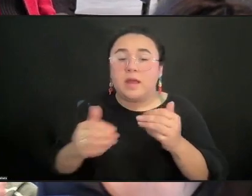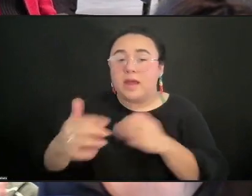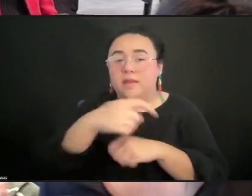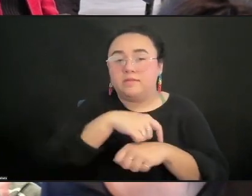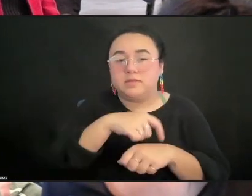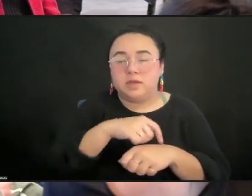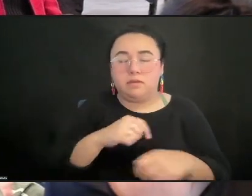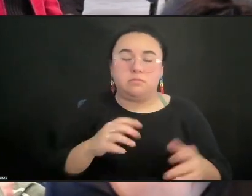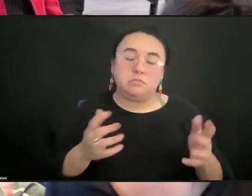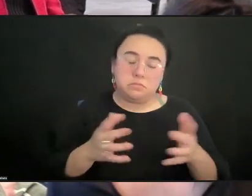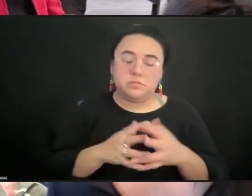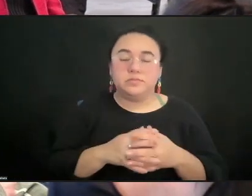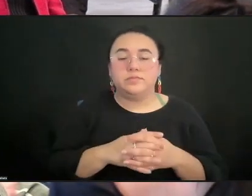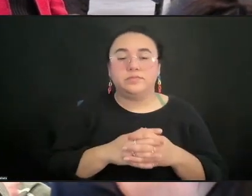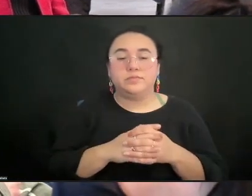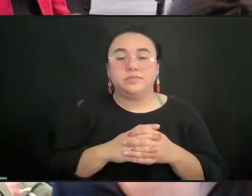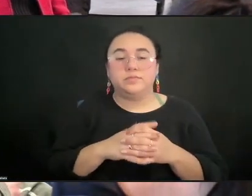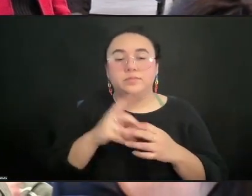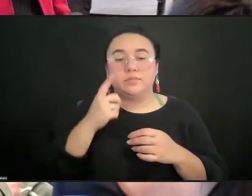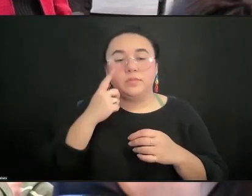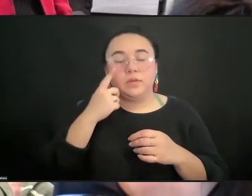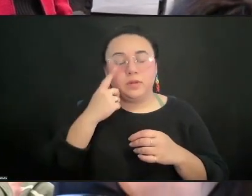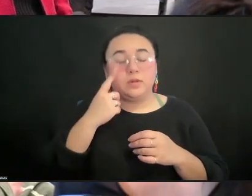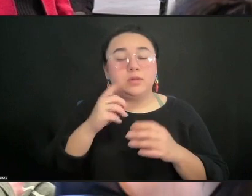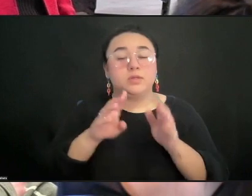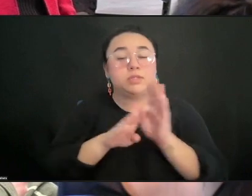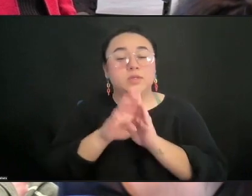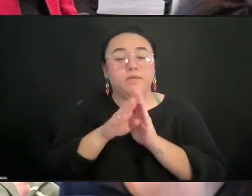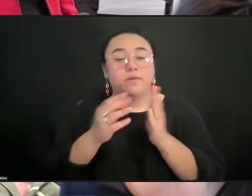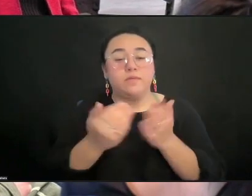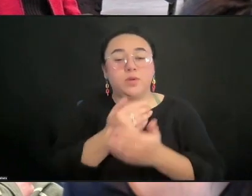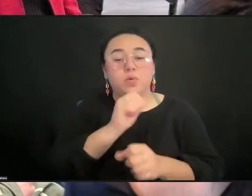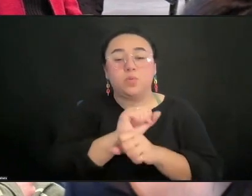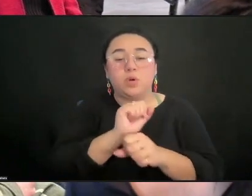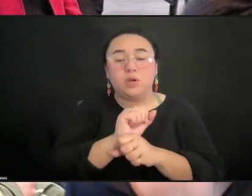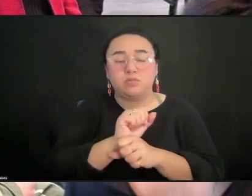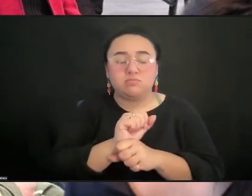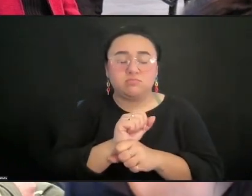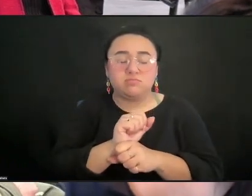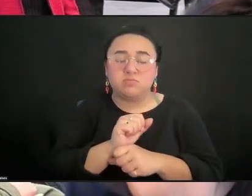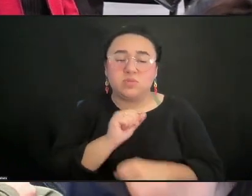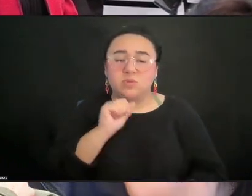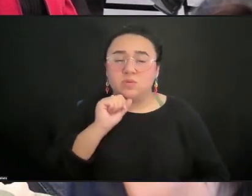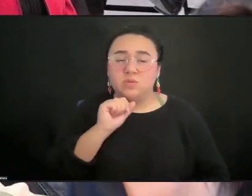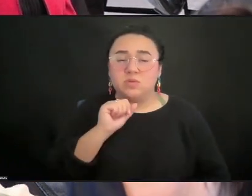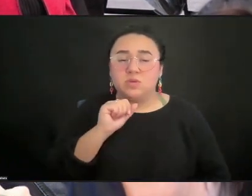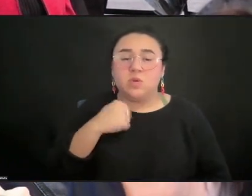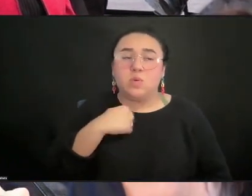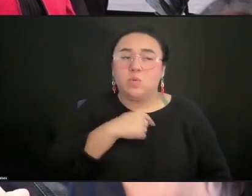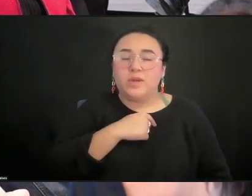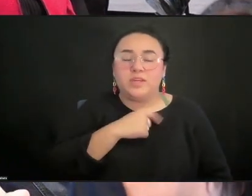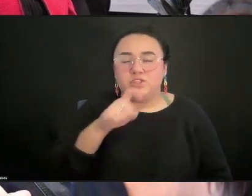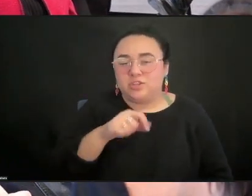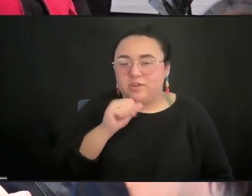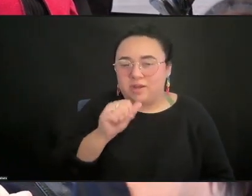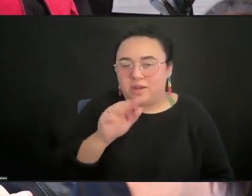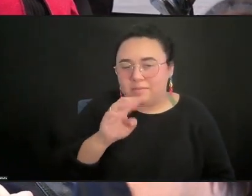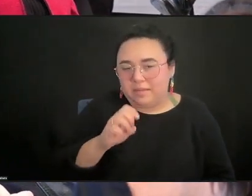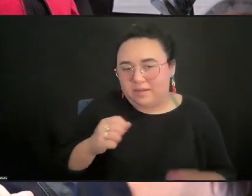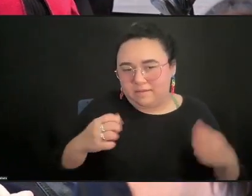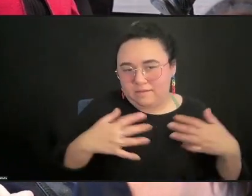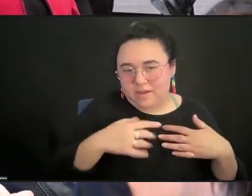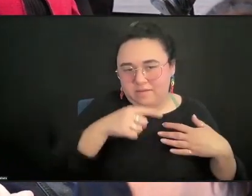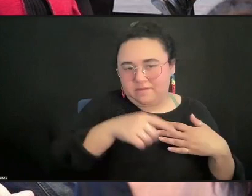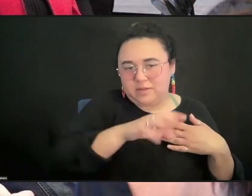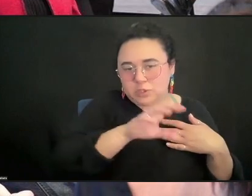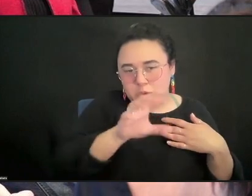not being afraid of the technology or of the Zoom that we think that we've over Zoomed, but to think about how we can bring in our